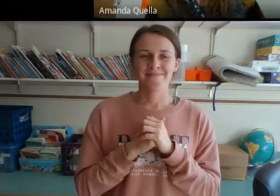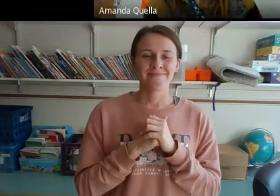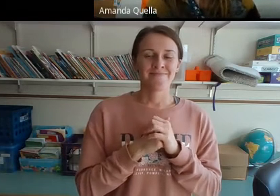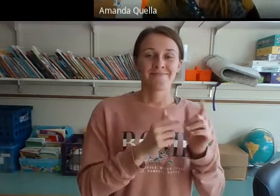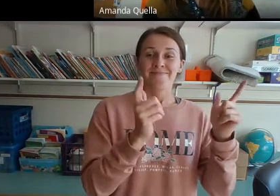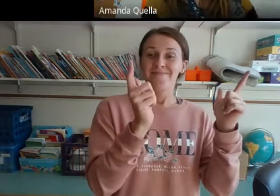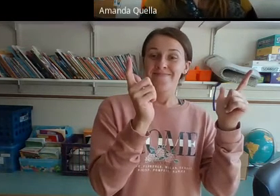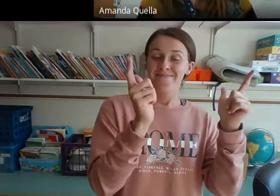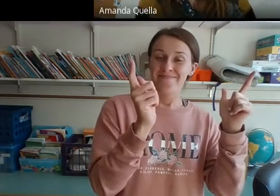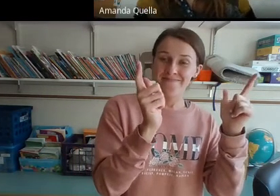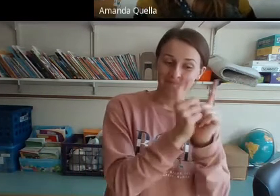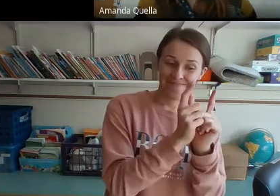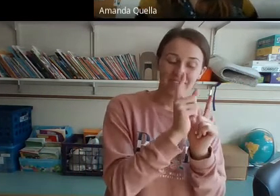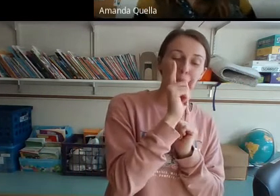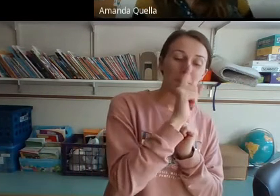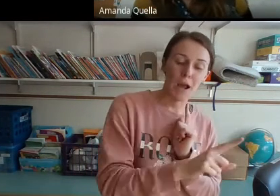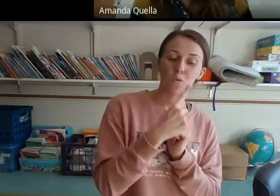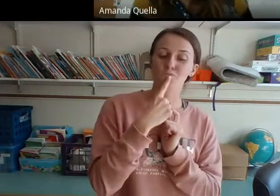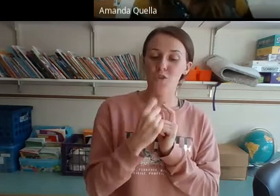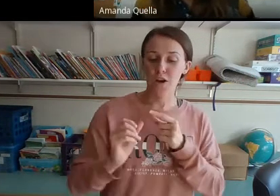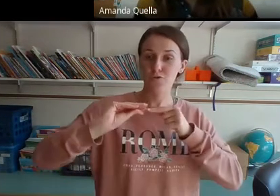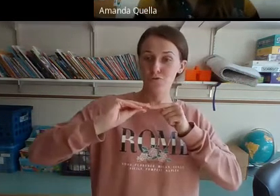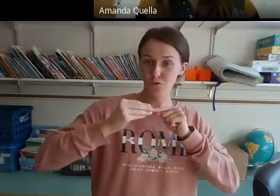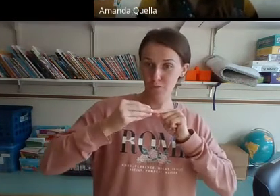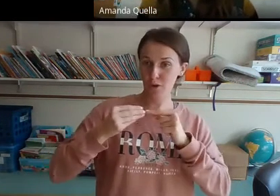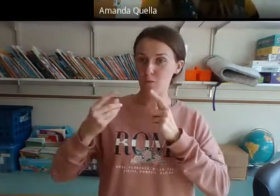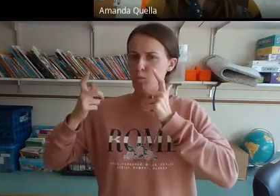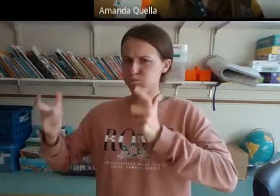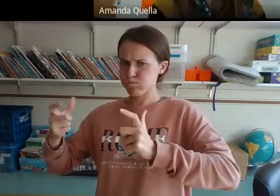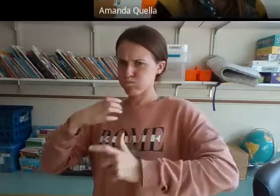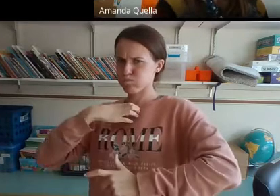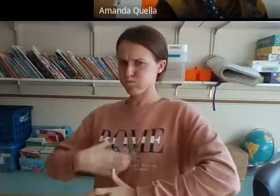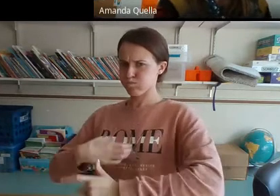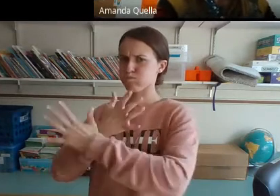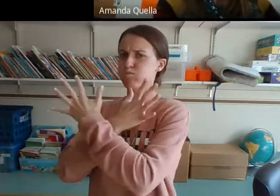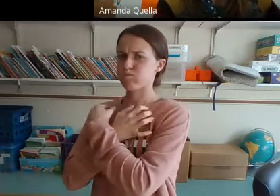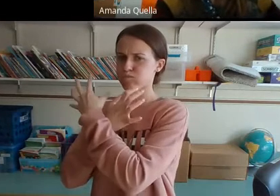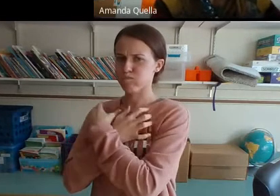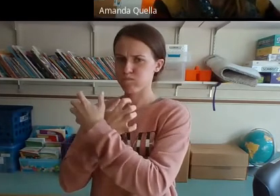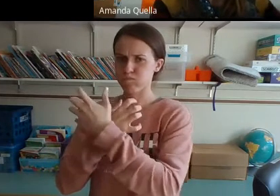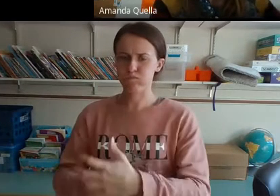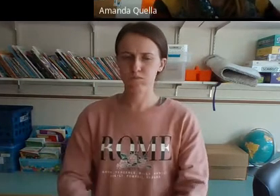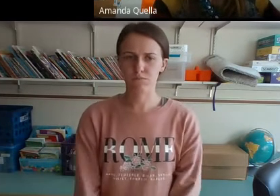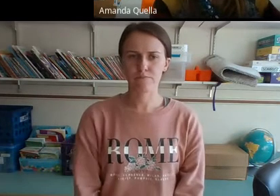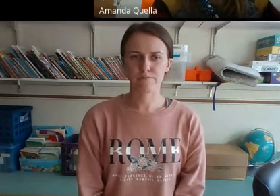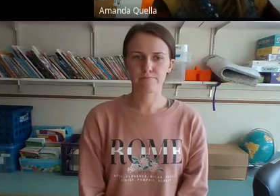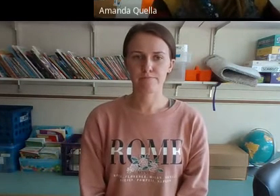The Little Mouse, The Red Ripe Strawberry and the Big Hungry Bear.